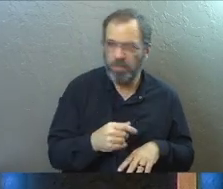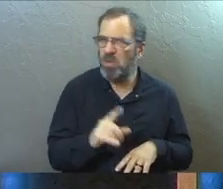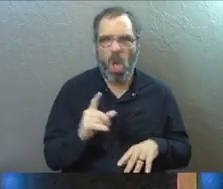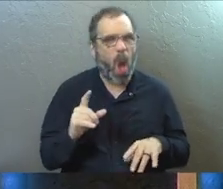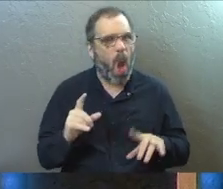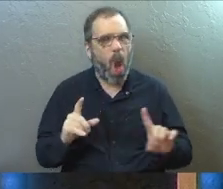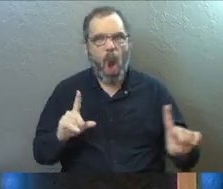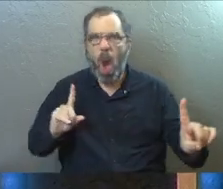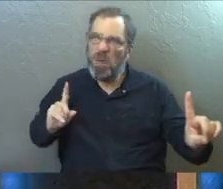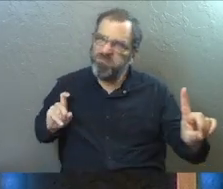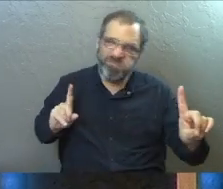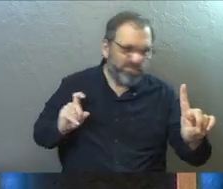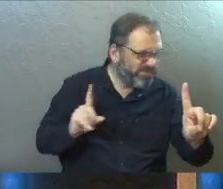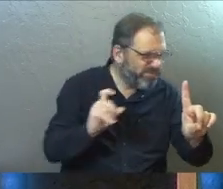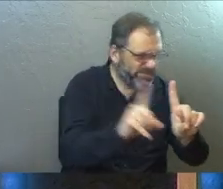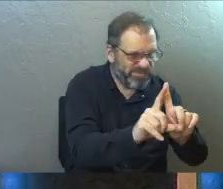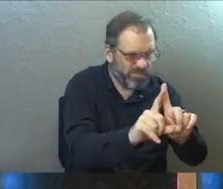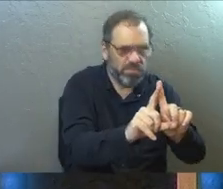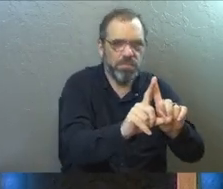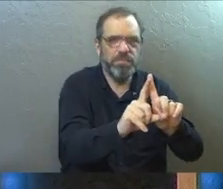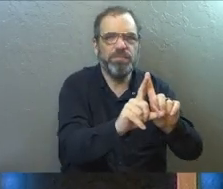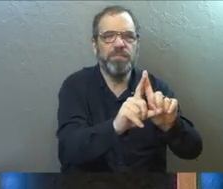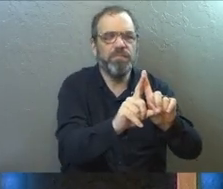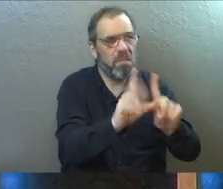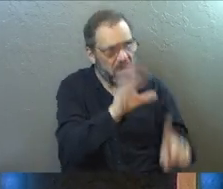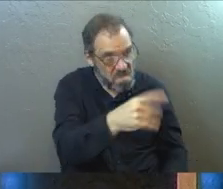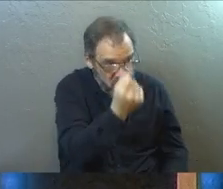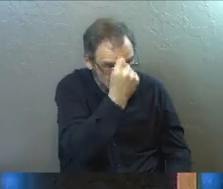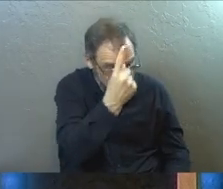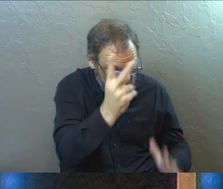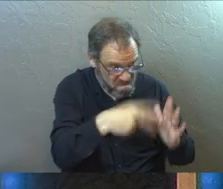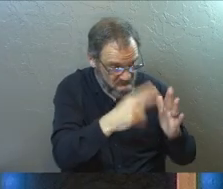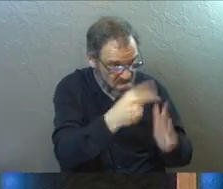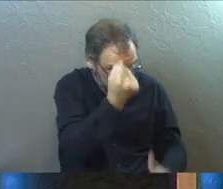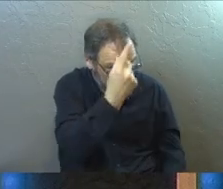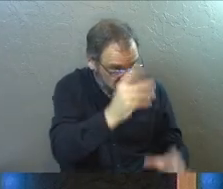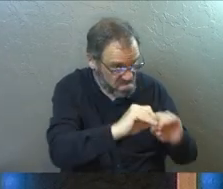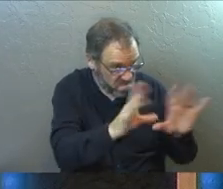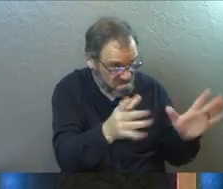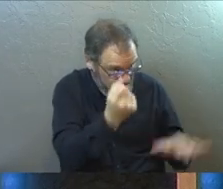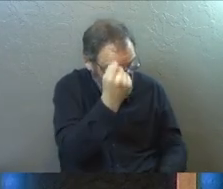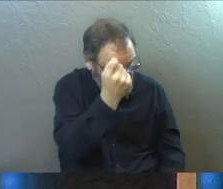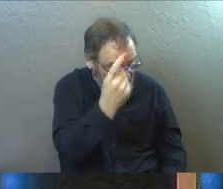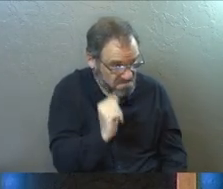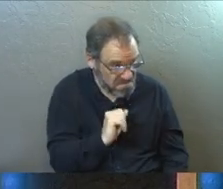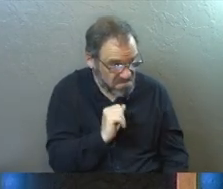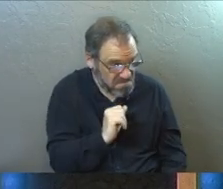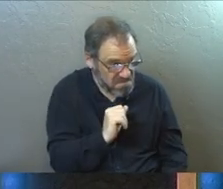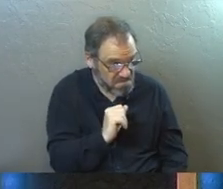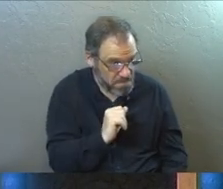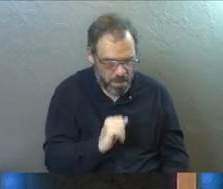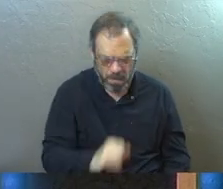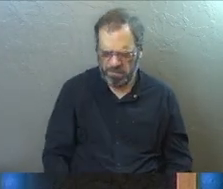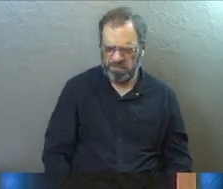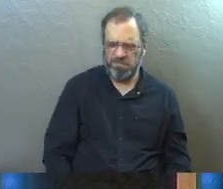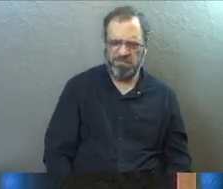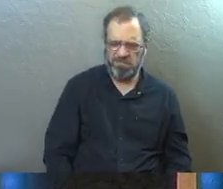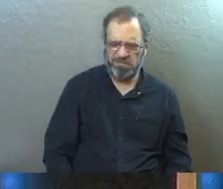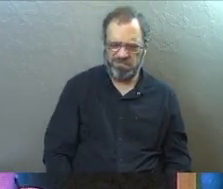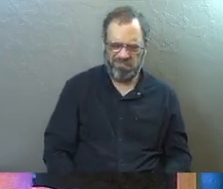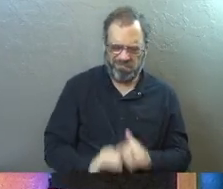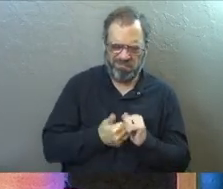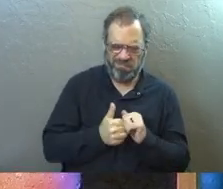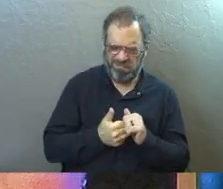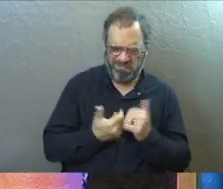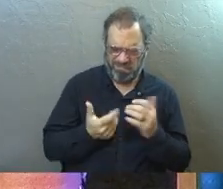runs right over to the chariot. Philip asked, do you understand what you're reading out of the prophet Isaiah? The man replied, how